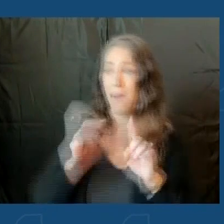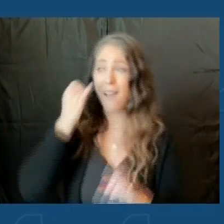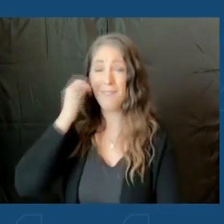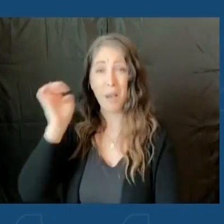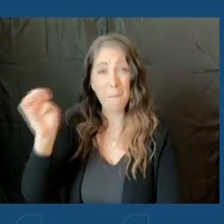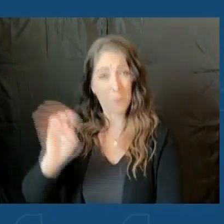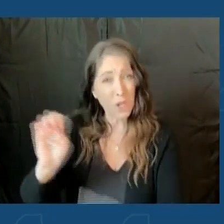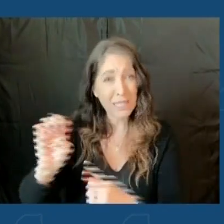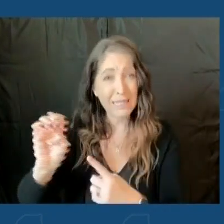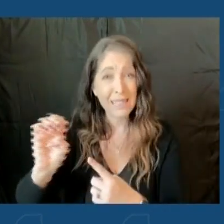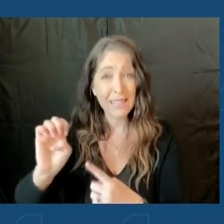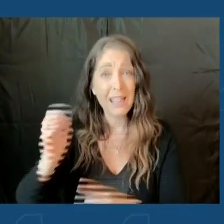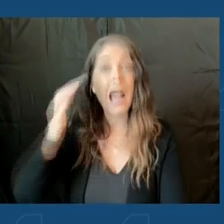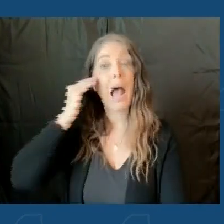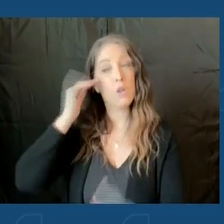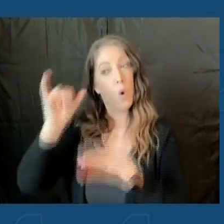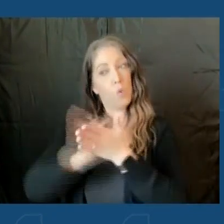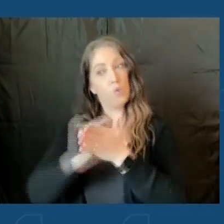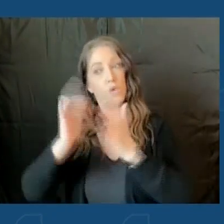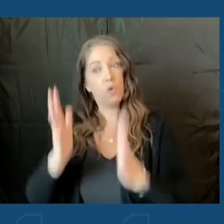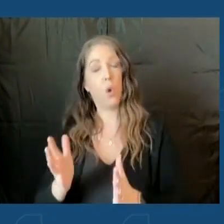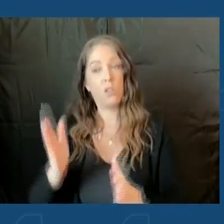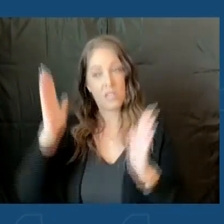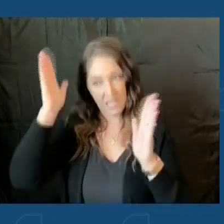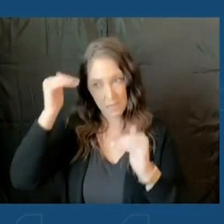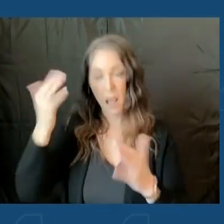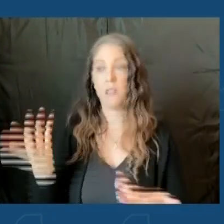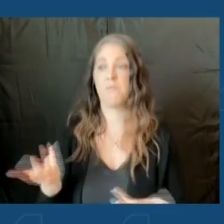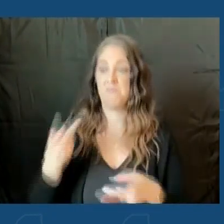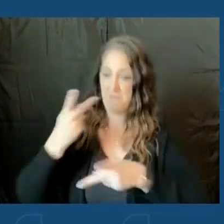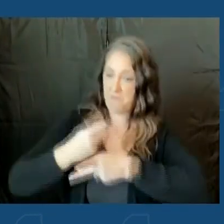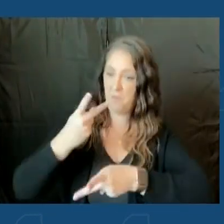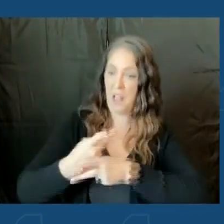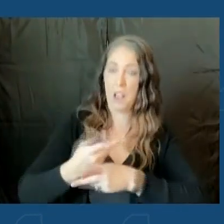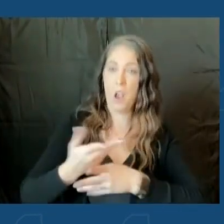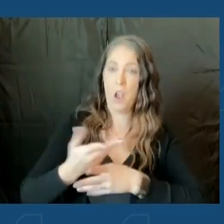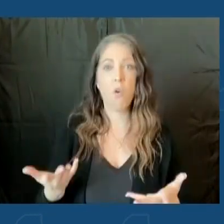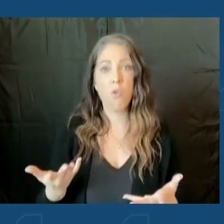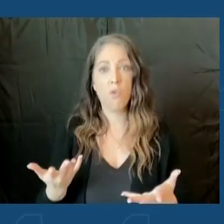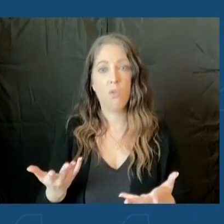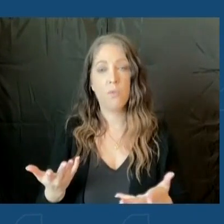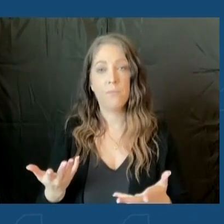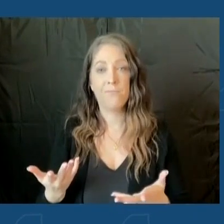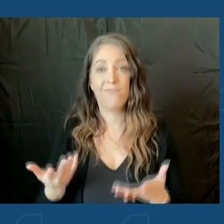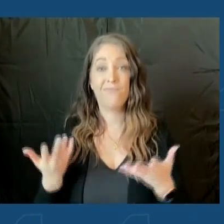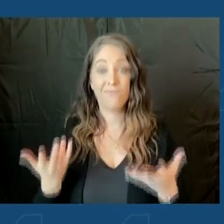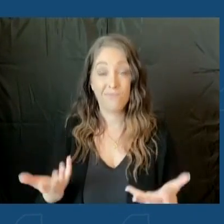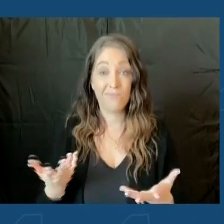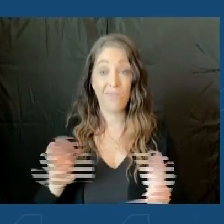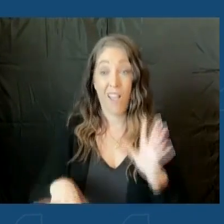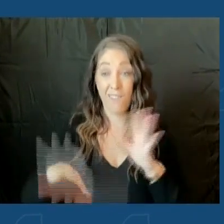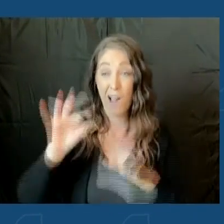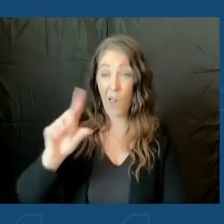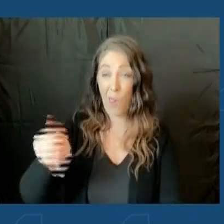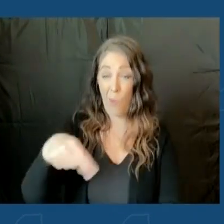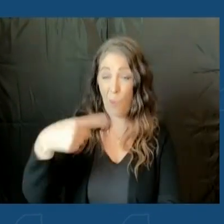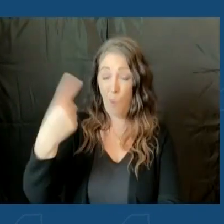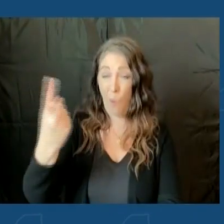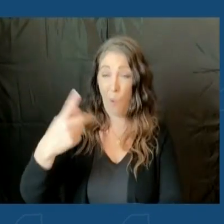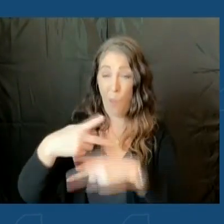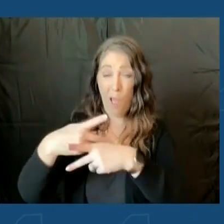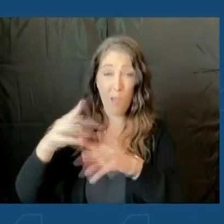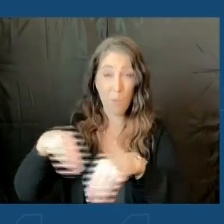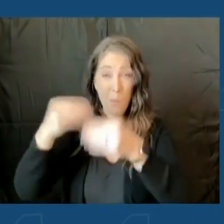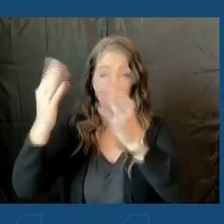I know New Yorkers expect us to take care of them and their health and finding the only provider who could get their